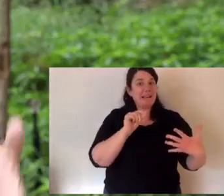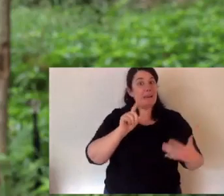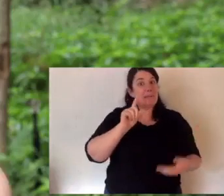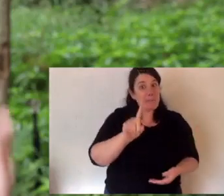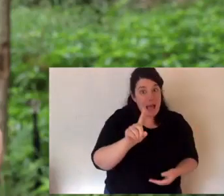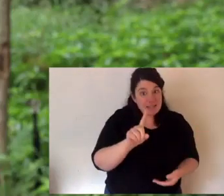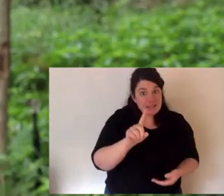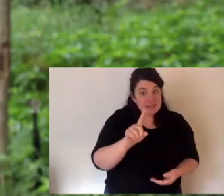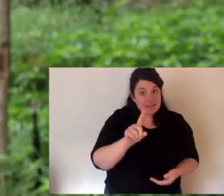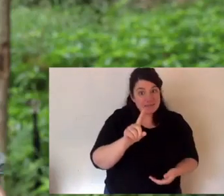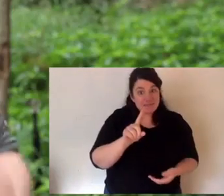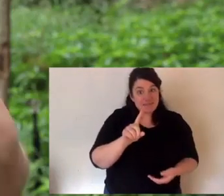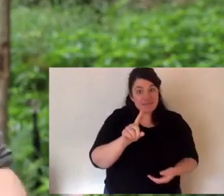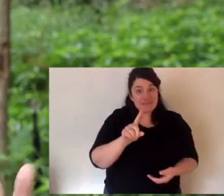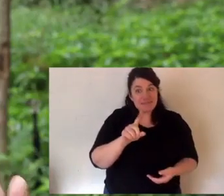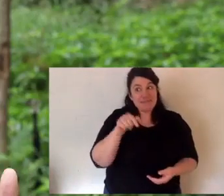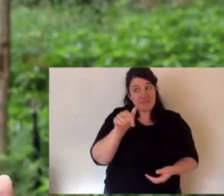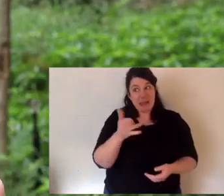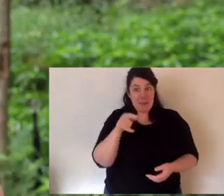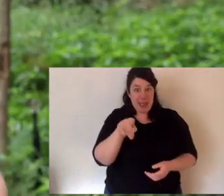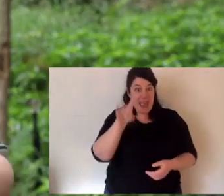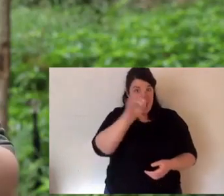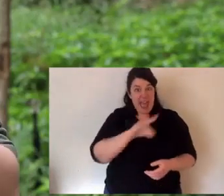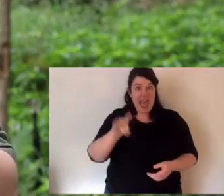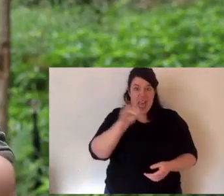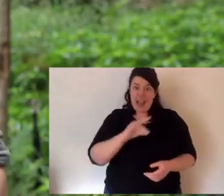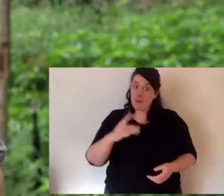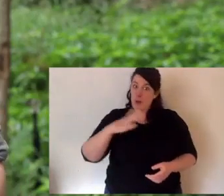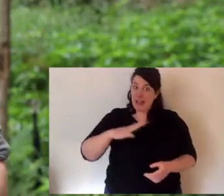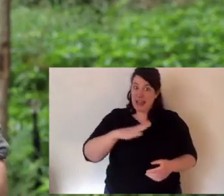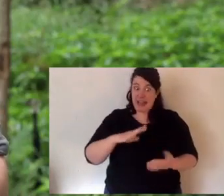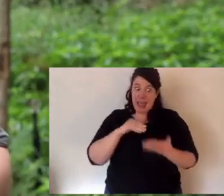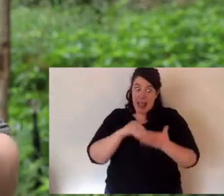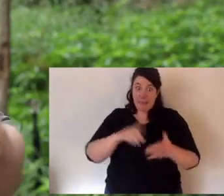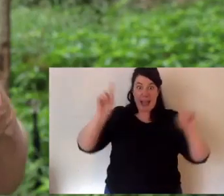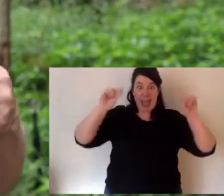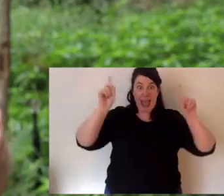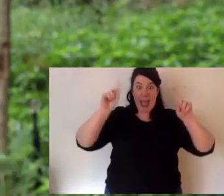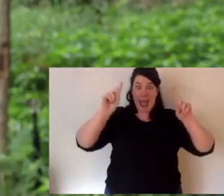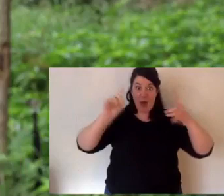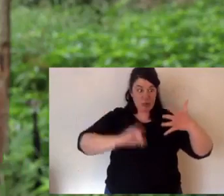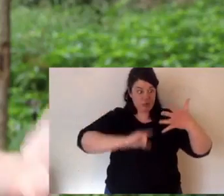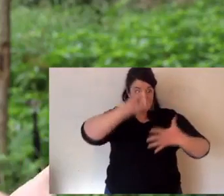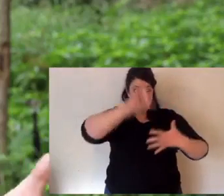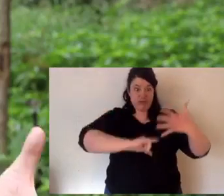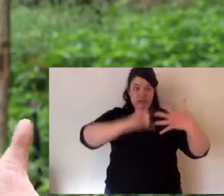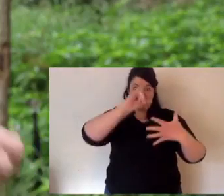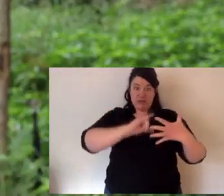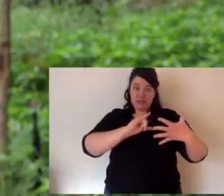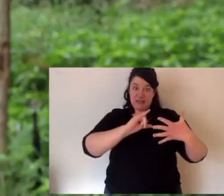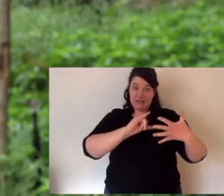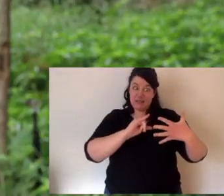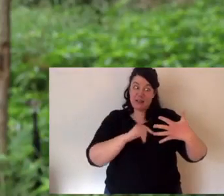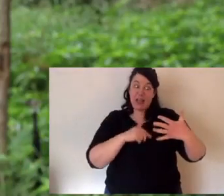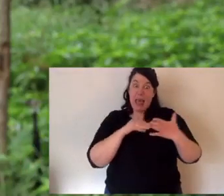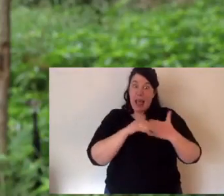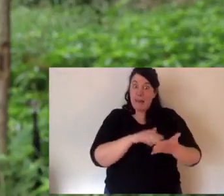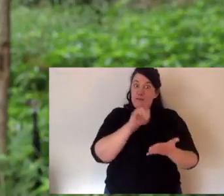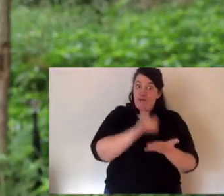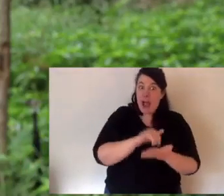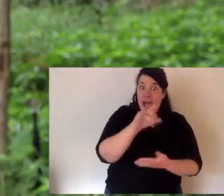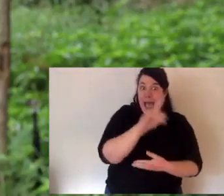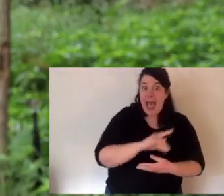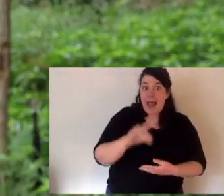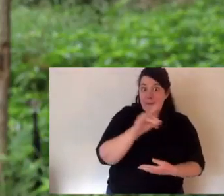easy to vote with your gut or your heart, but that mightn't be representing the species that needs your vote the